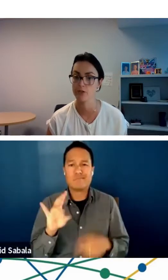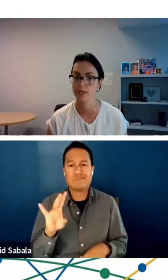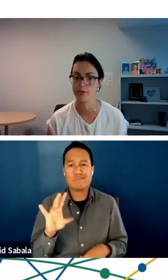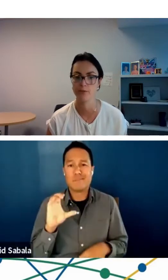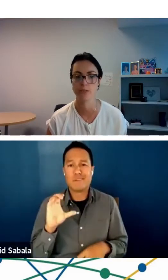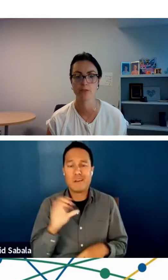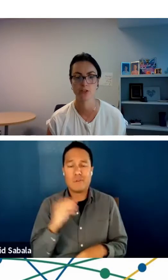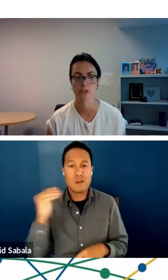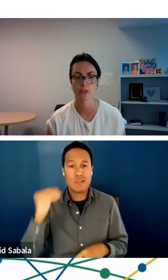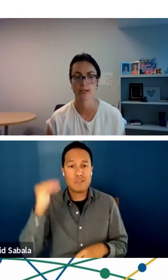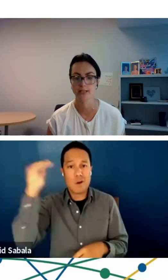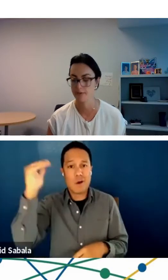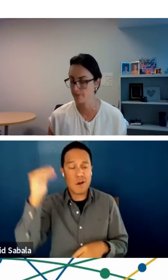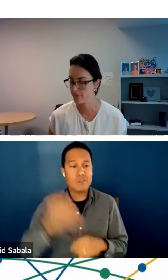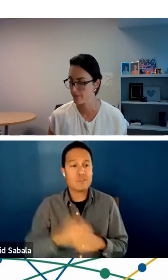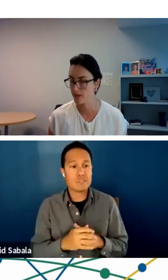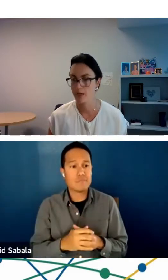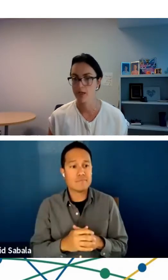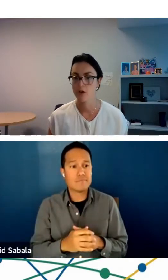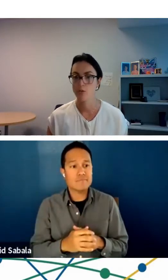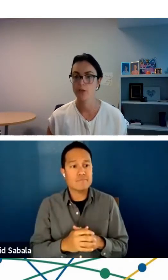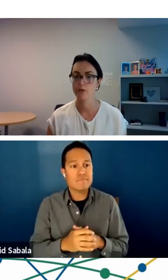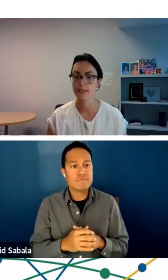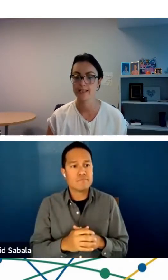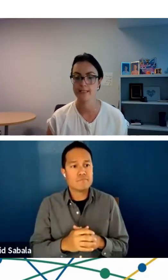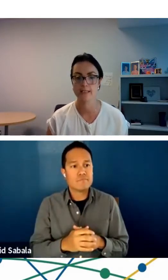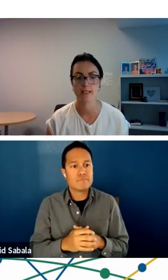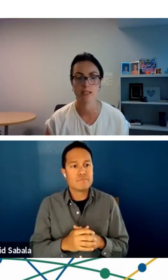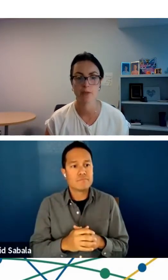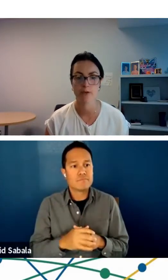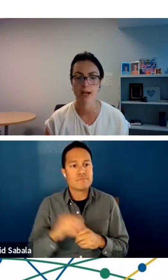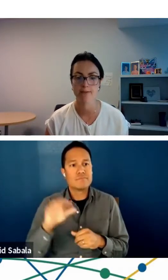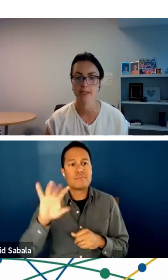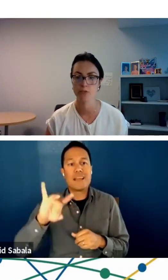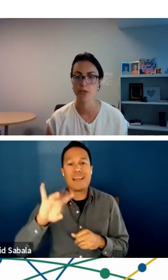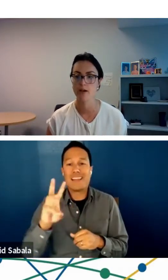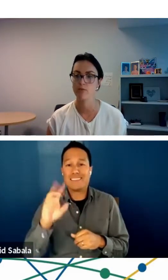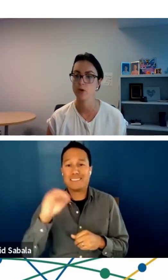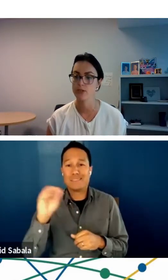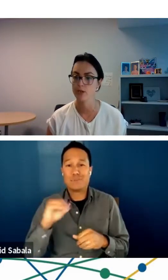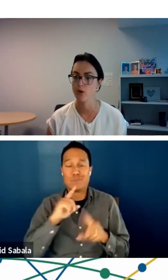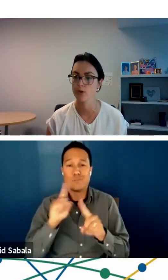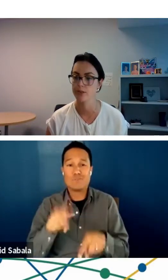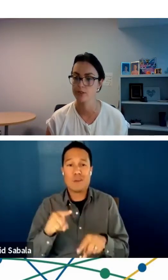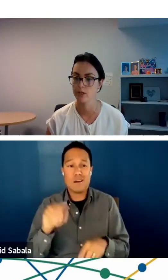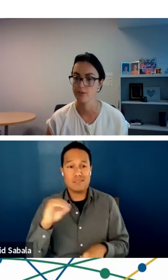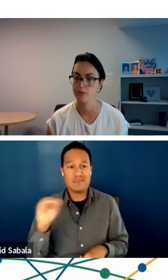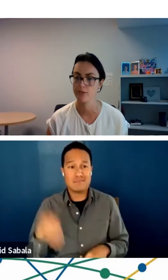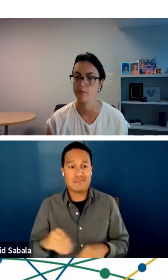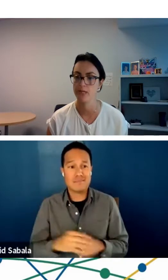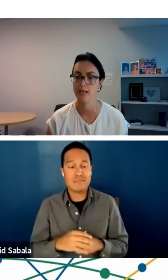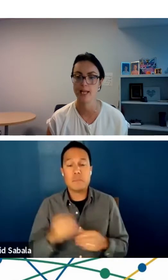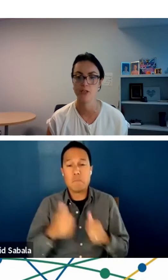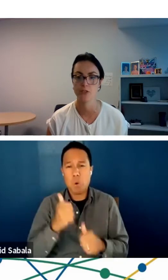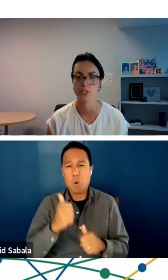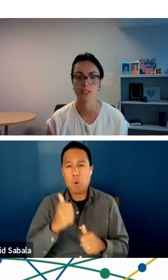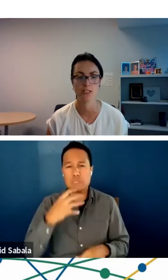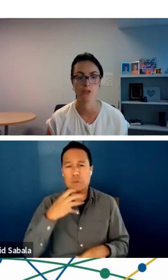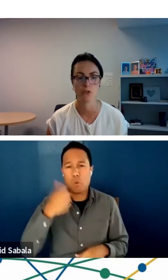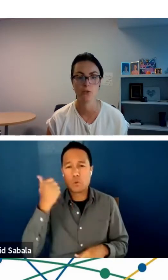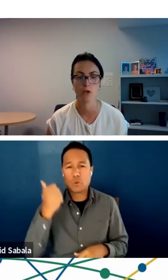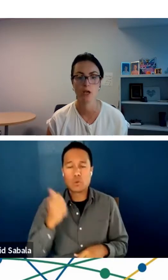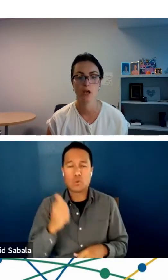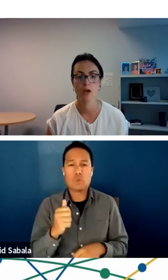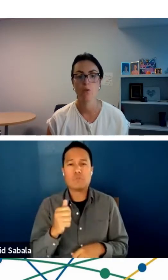response rate from the original study. When you look at the study demographics, we have mostly older adults with a mean age of